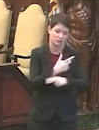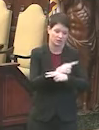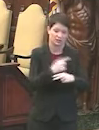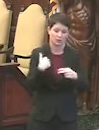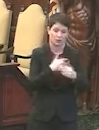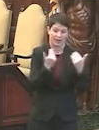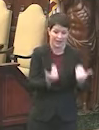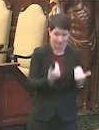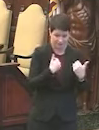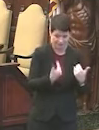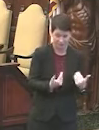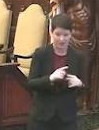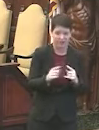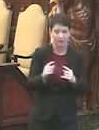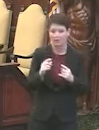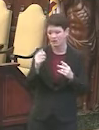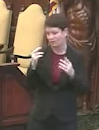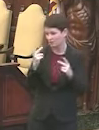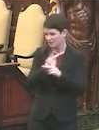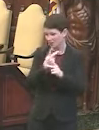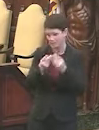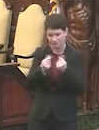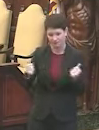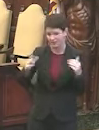have. So, neither of those have been pinned down yet.